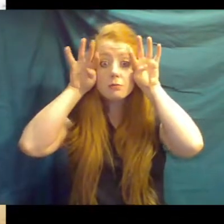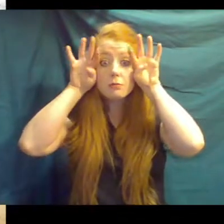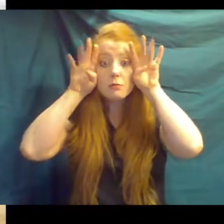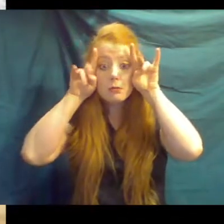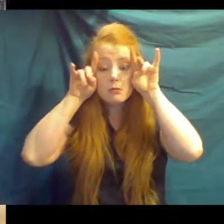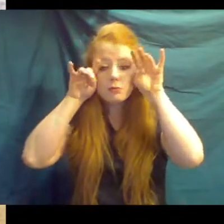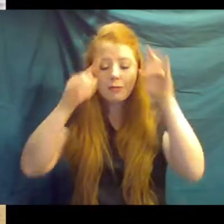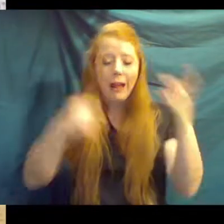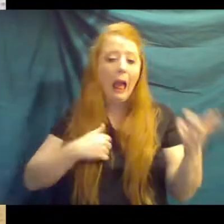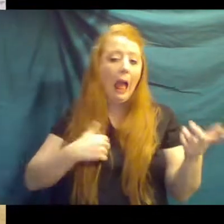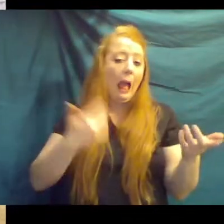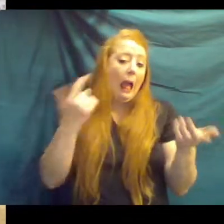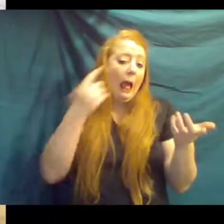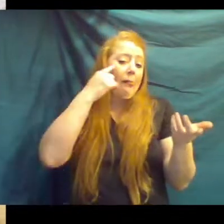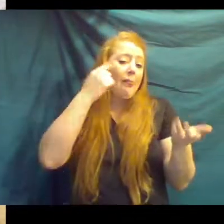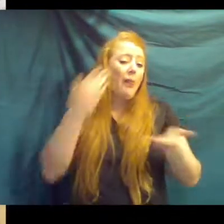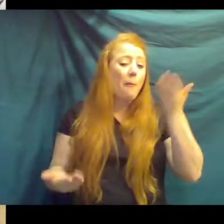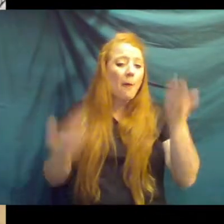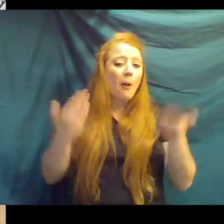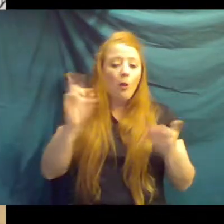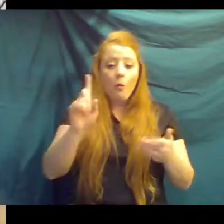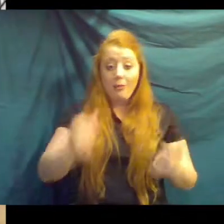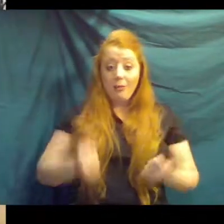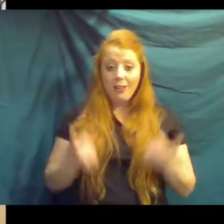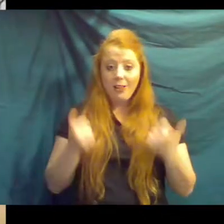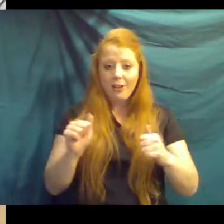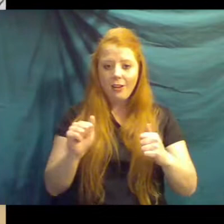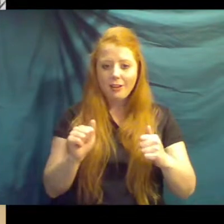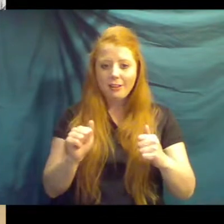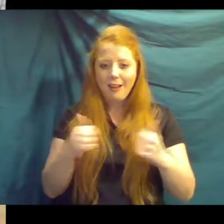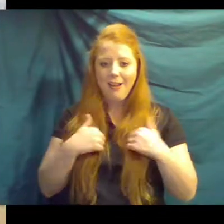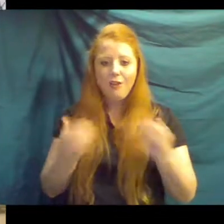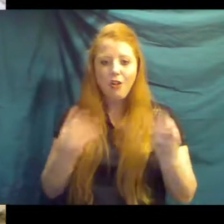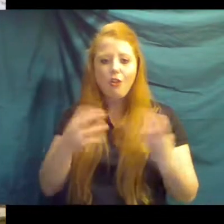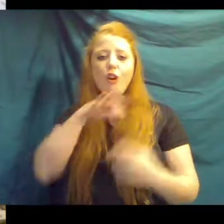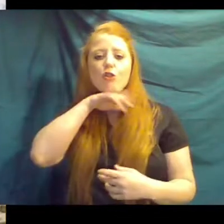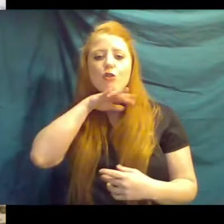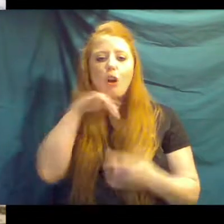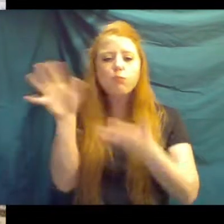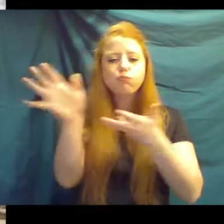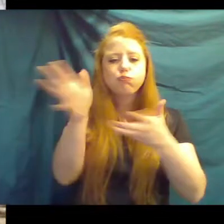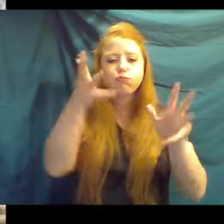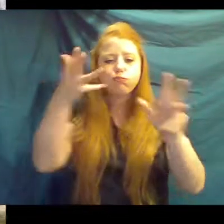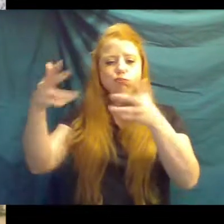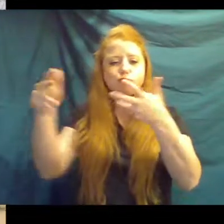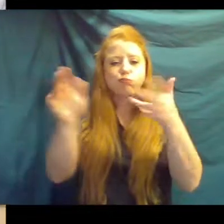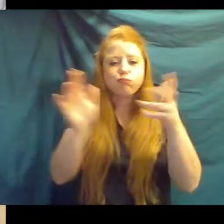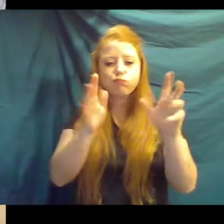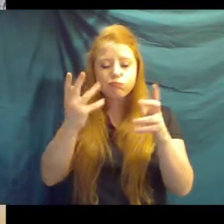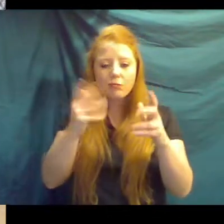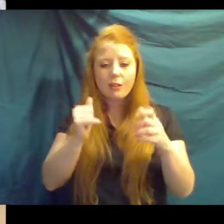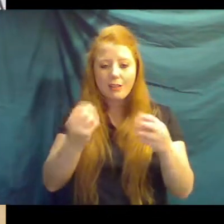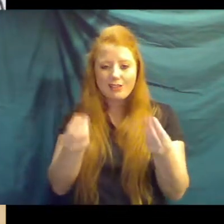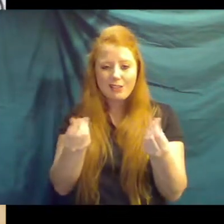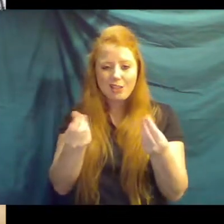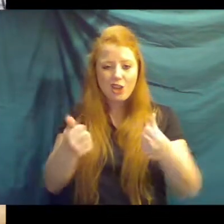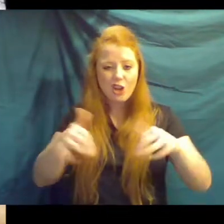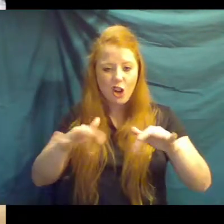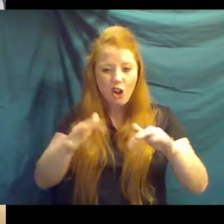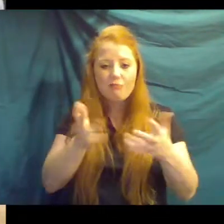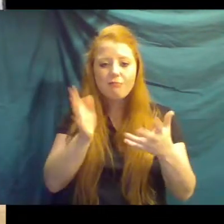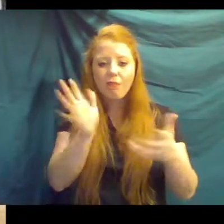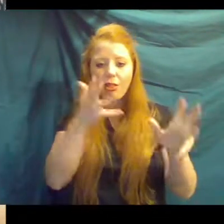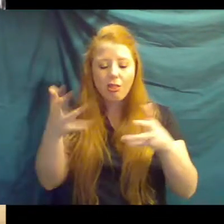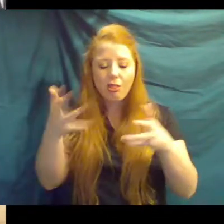I would suspect it's because where they live, it can get dusty even here at the zoo. If you can see the ground, it gets dusty here as well some days.